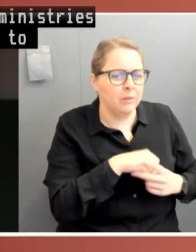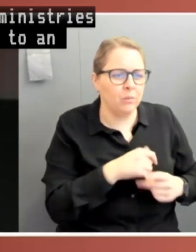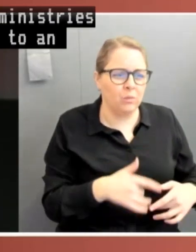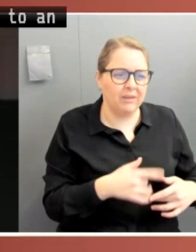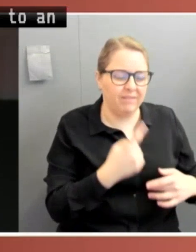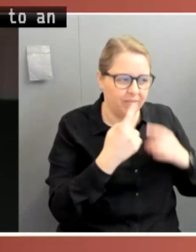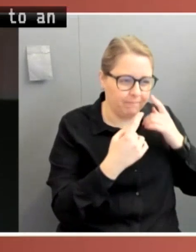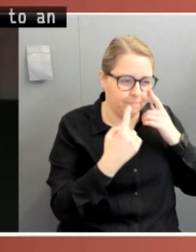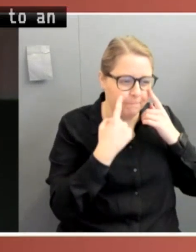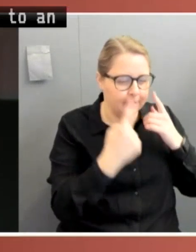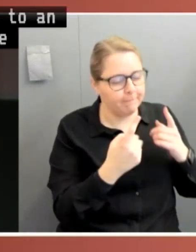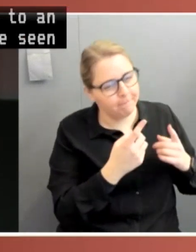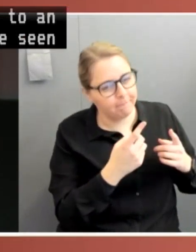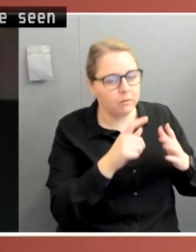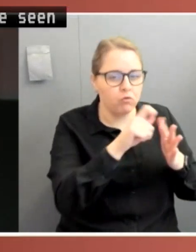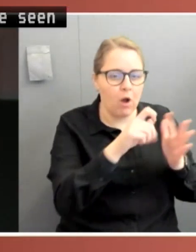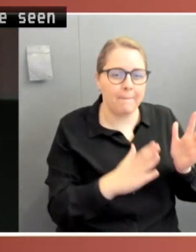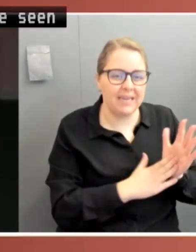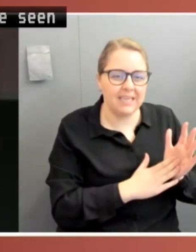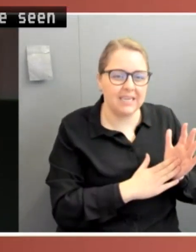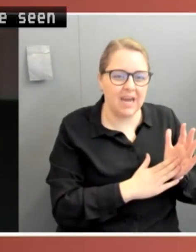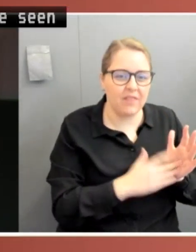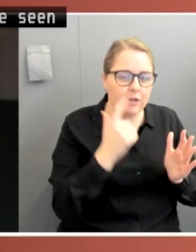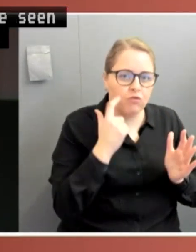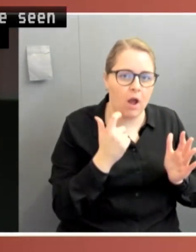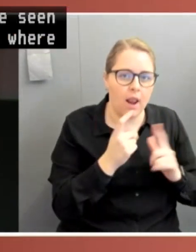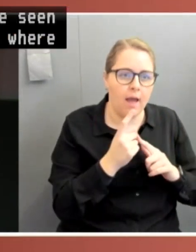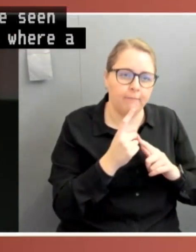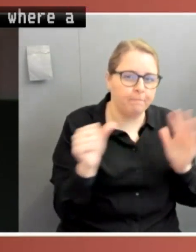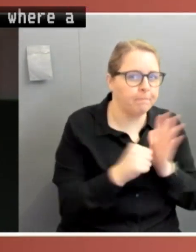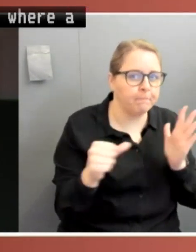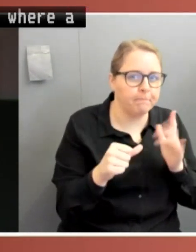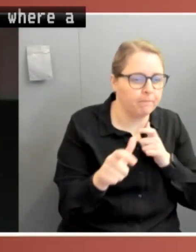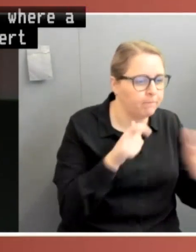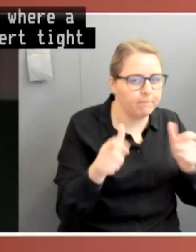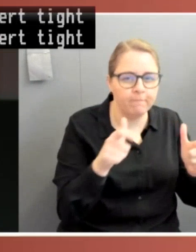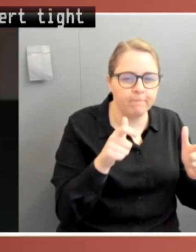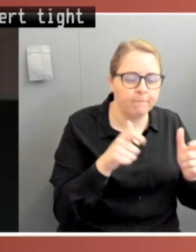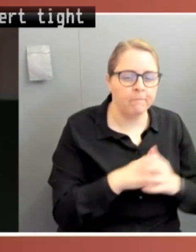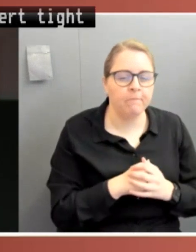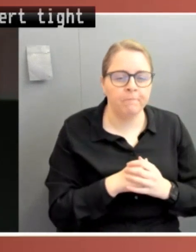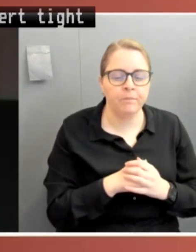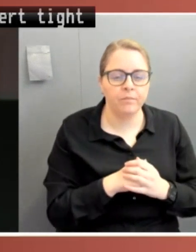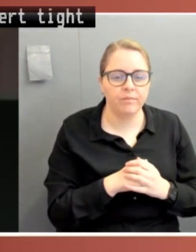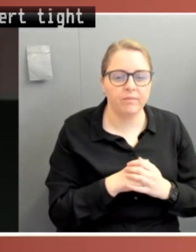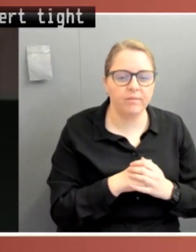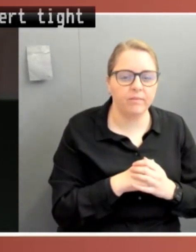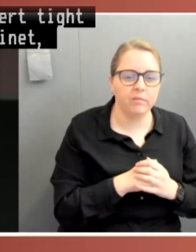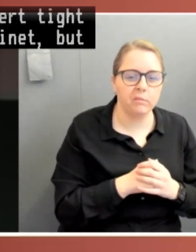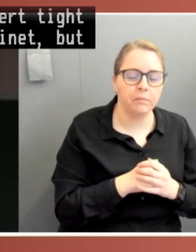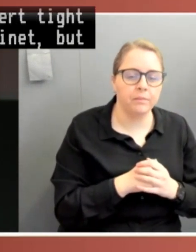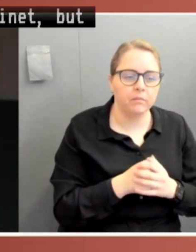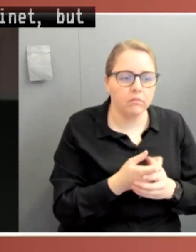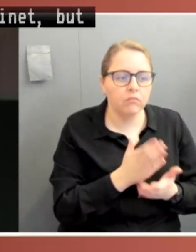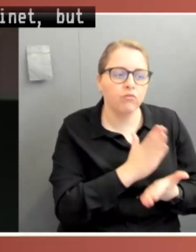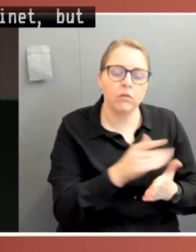time, where a Prime Minister seeks to exert tight control, not only over Cabinet, but indeed over the broader party room. But in this